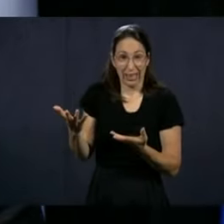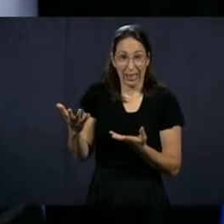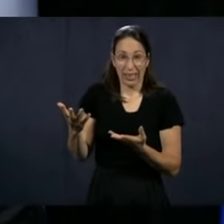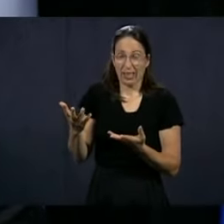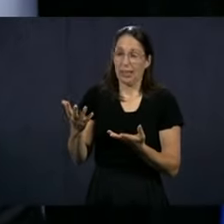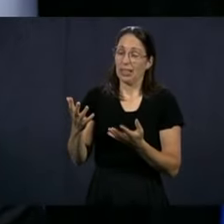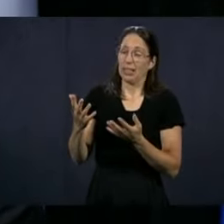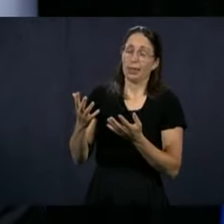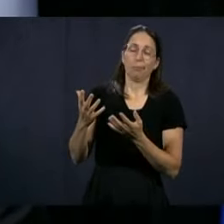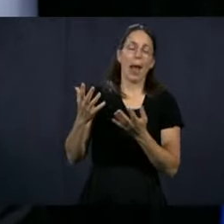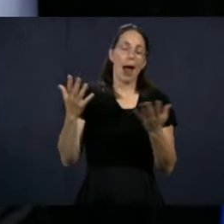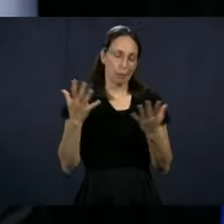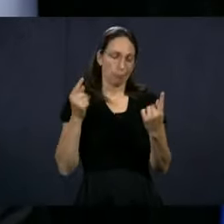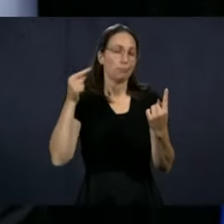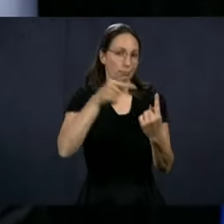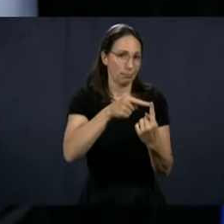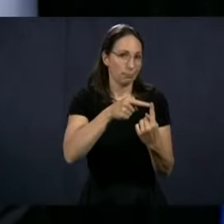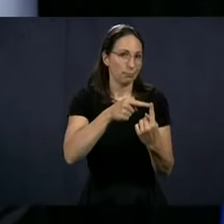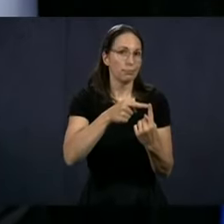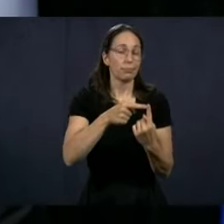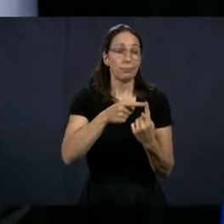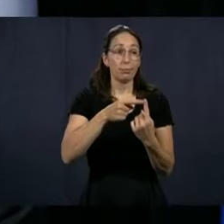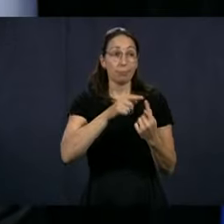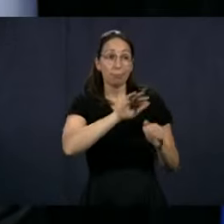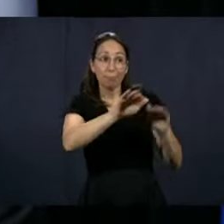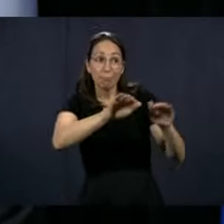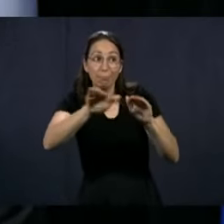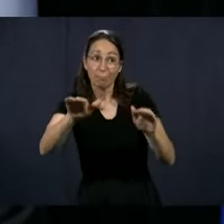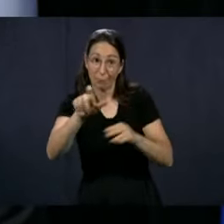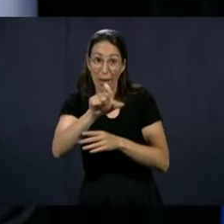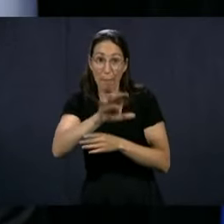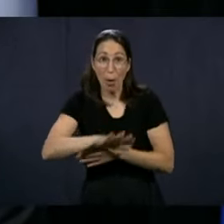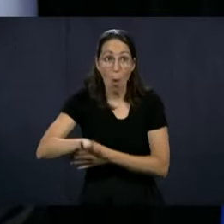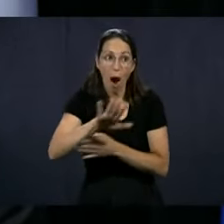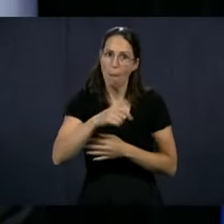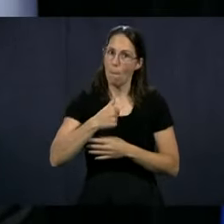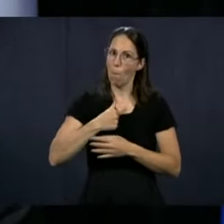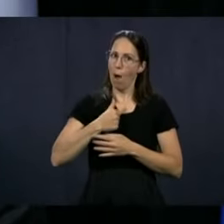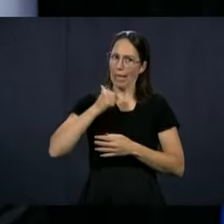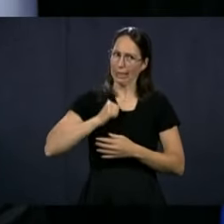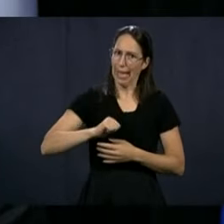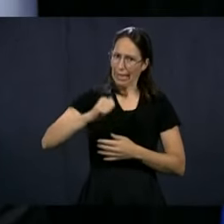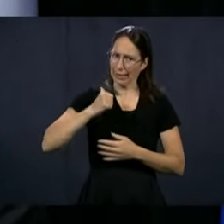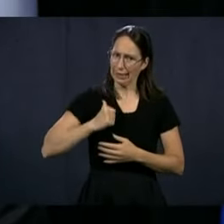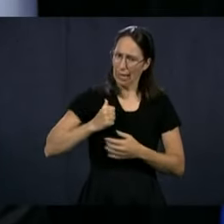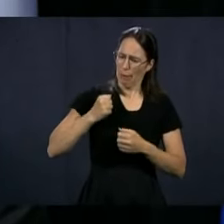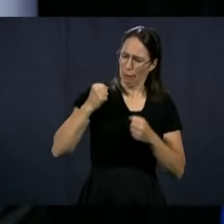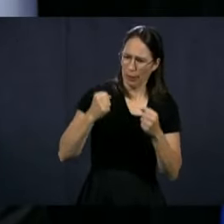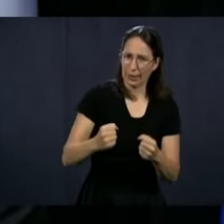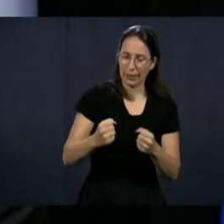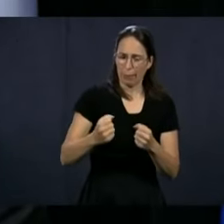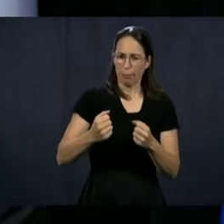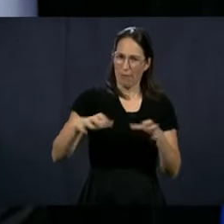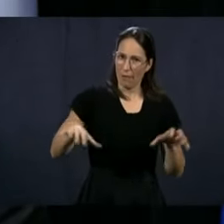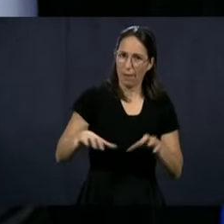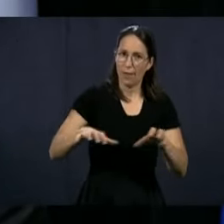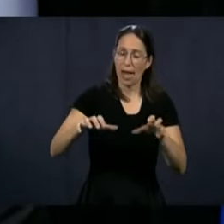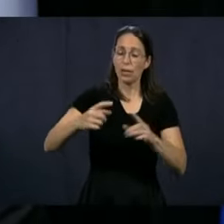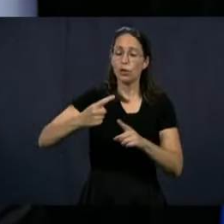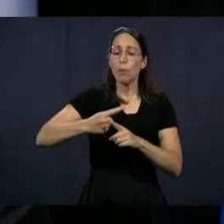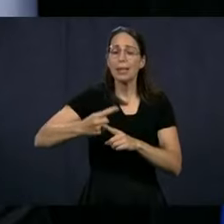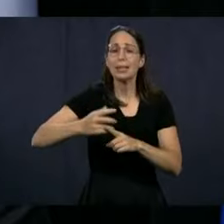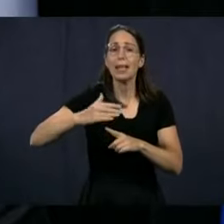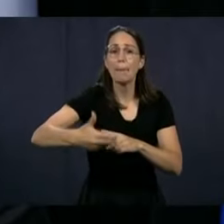What we are targeting, however, what I am targeting, and I promise to Quebecers to do everything that I can in